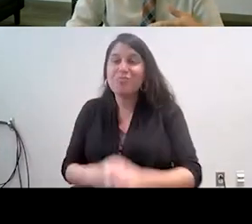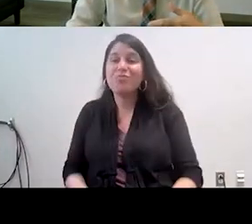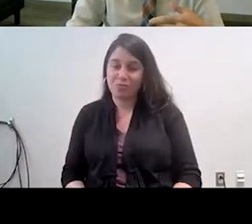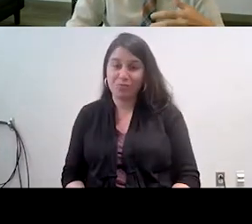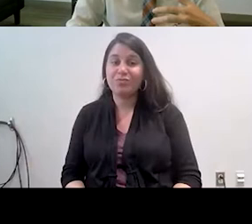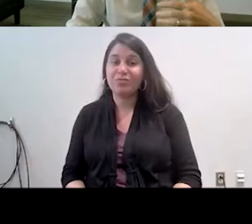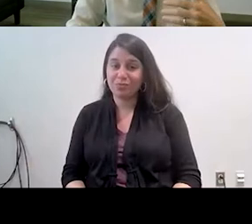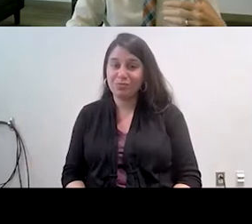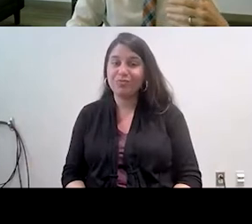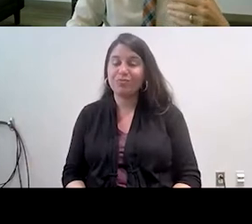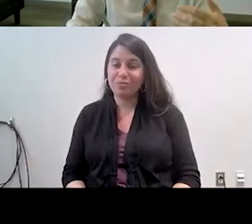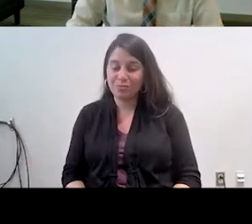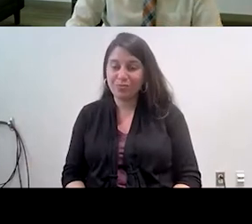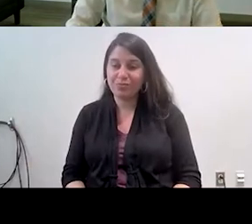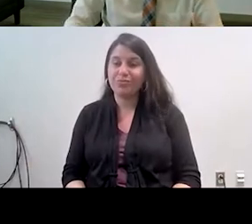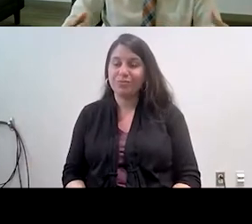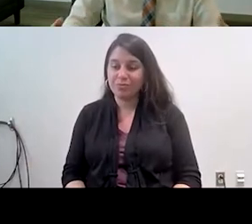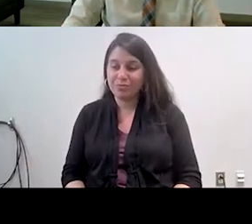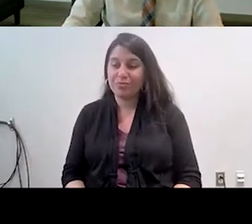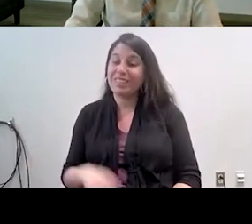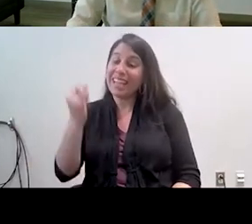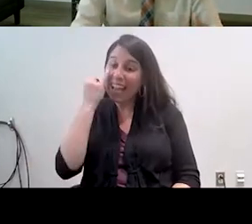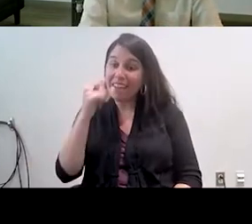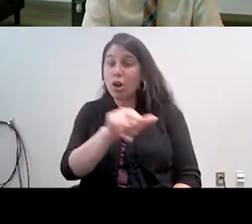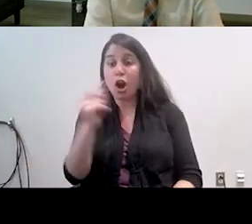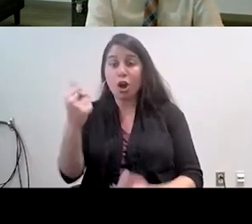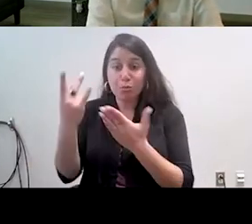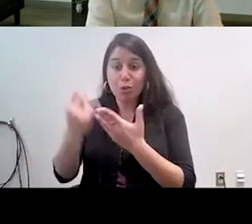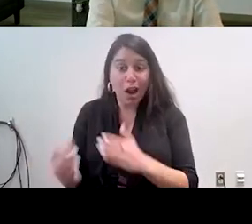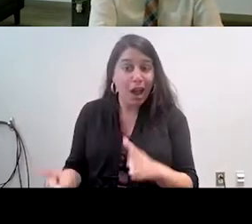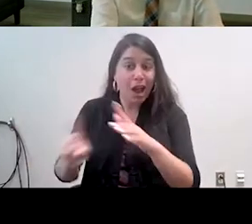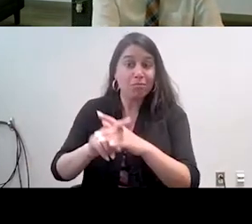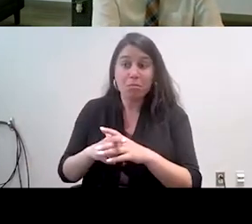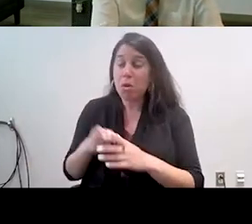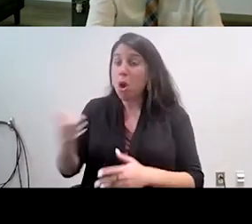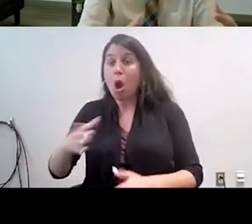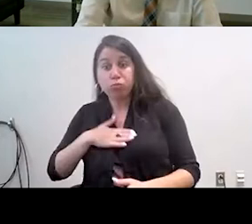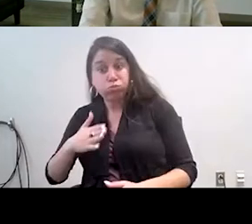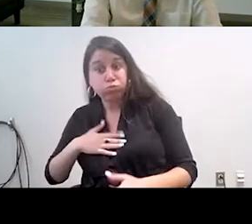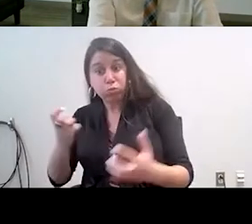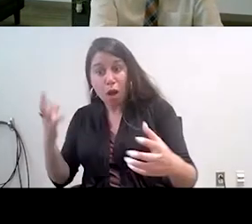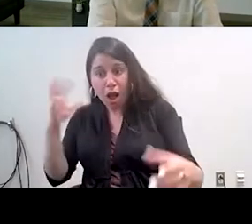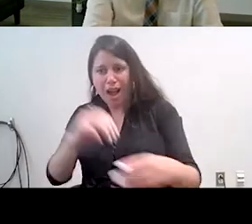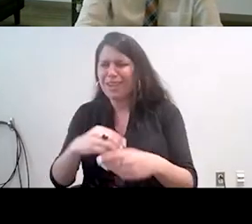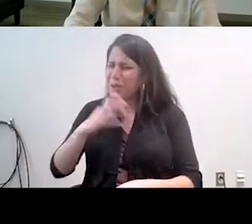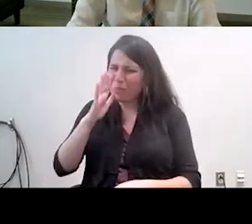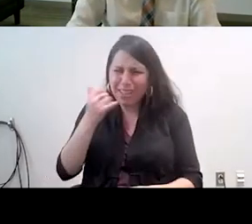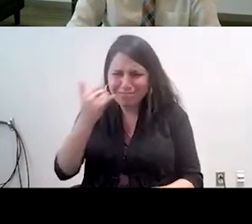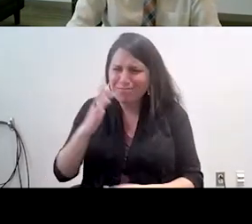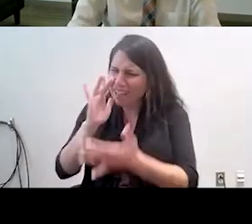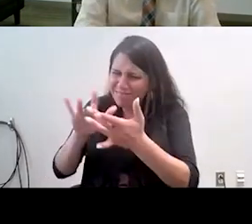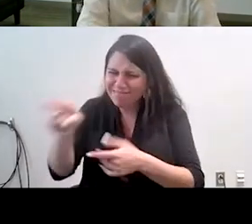so that if there is another project that comes along and they are available for it and they want to be a part of it we will call them